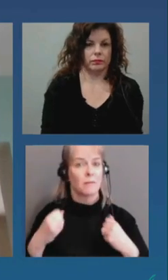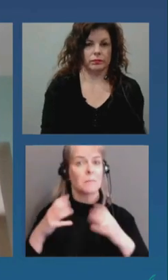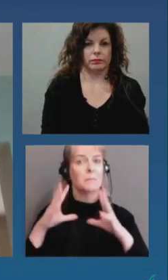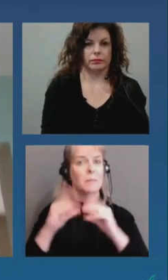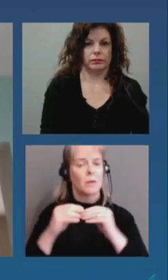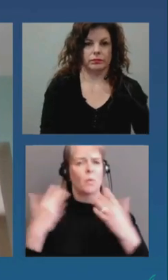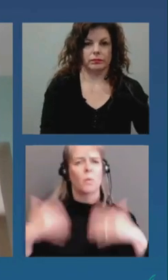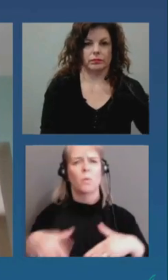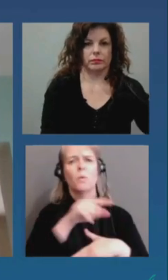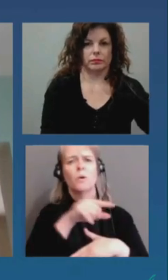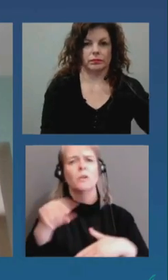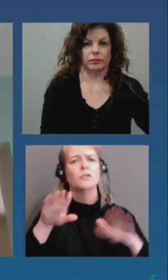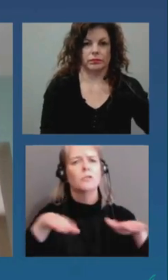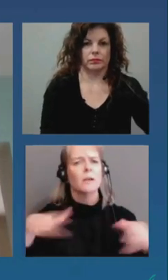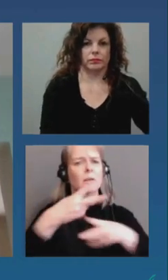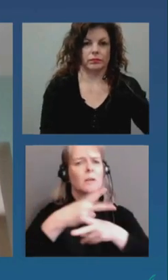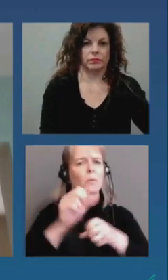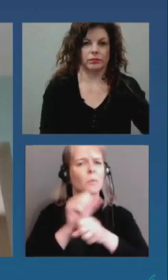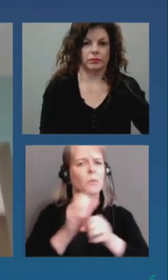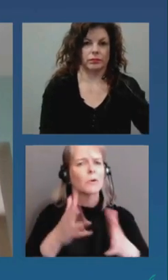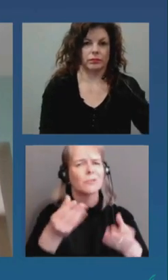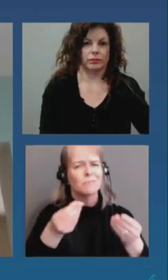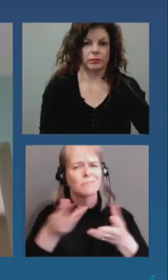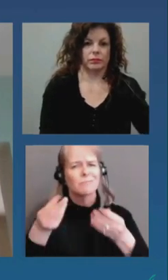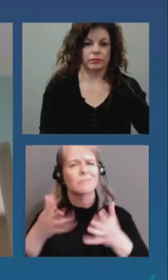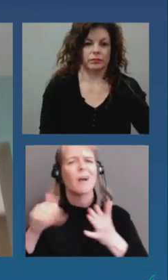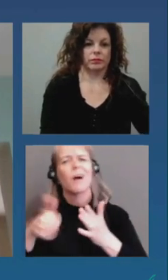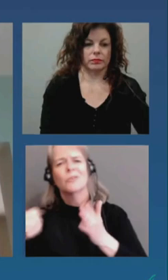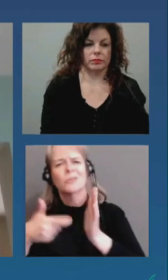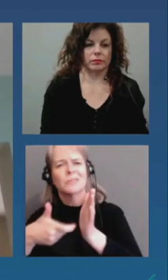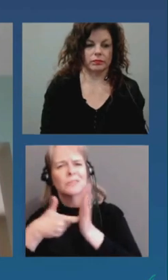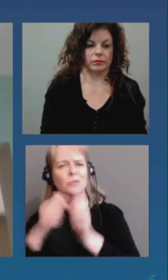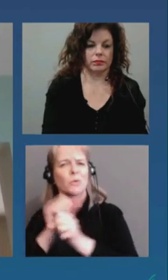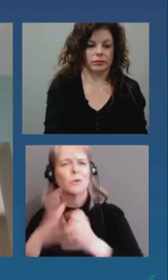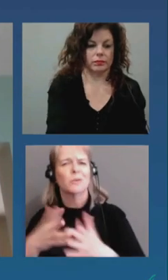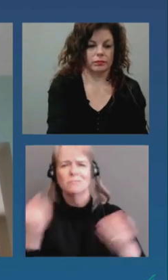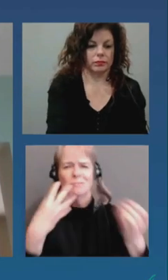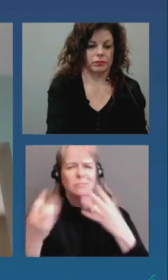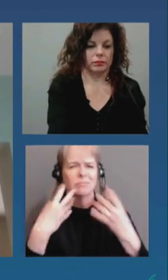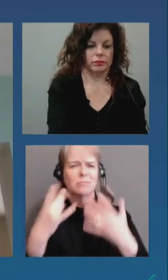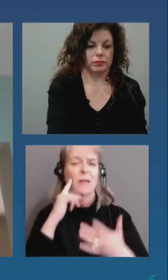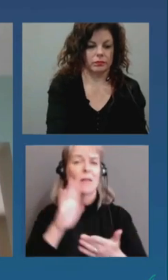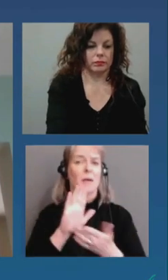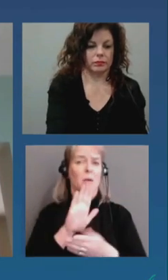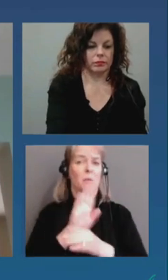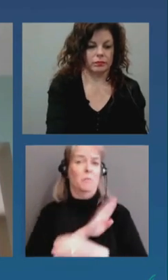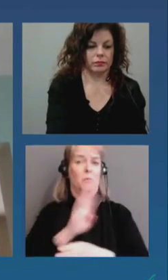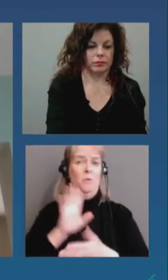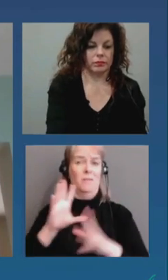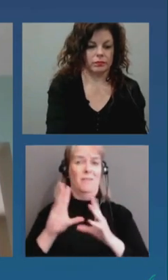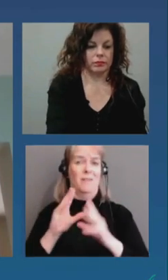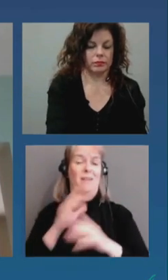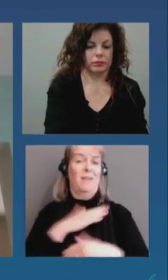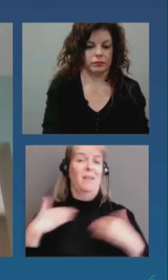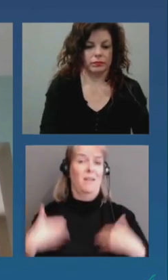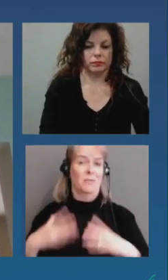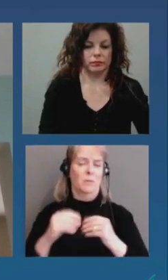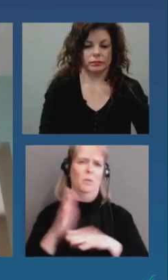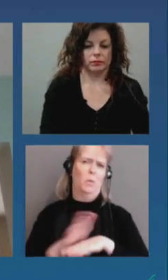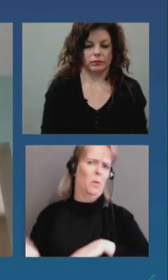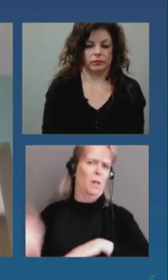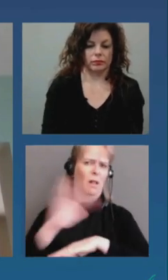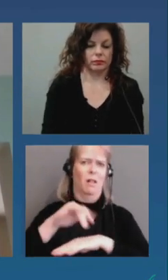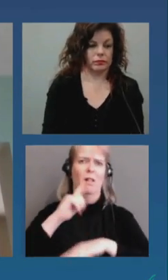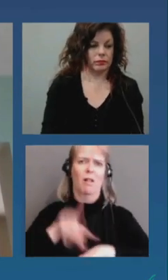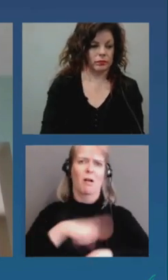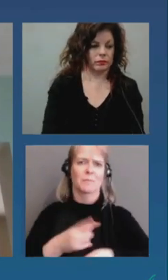essential workplaces. There's lots of information circulating, but I want to drive home a few main points today. The first